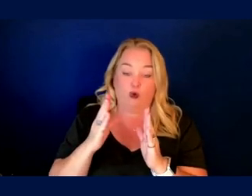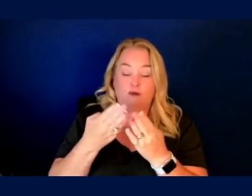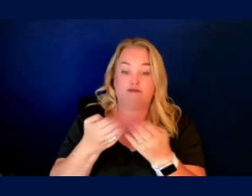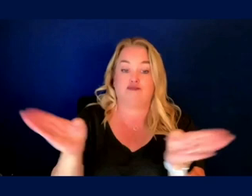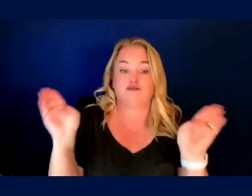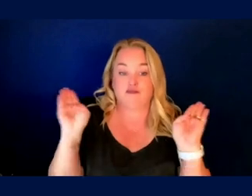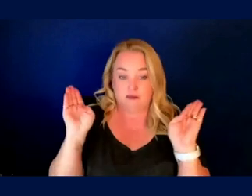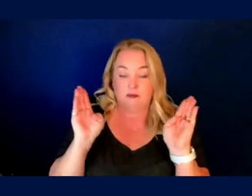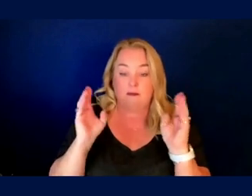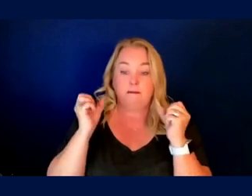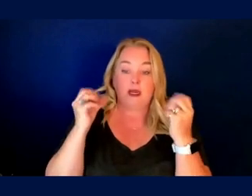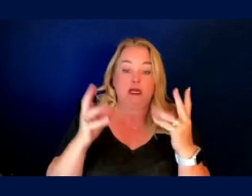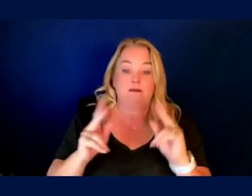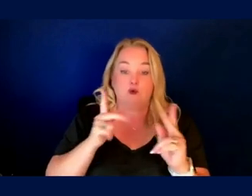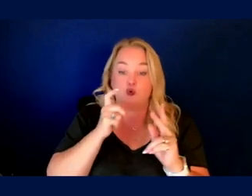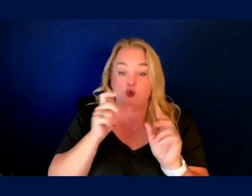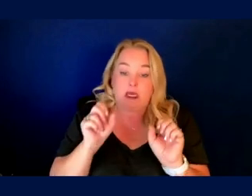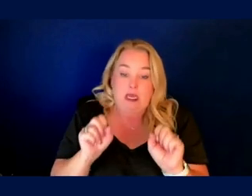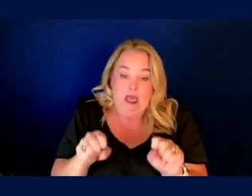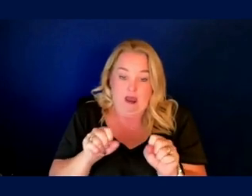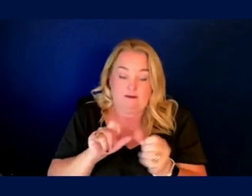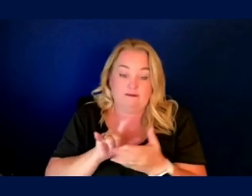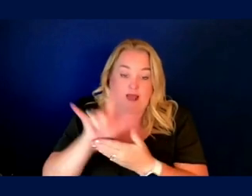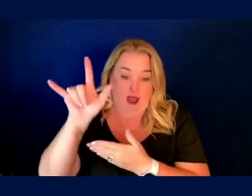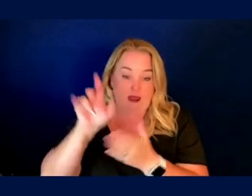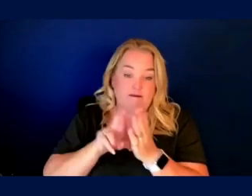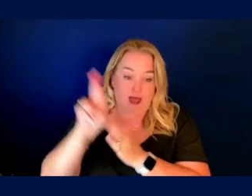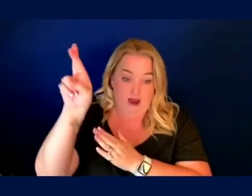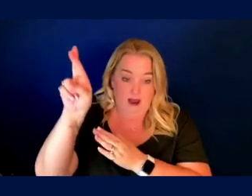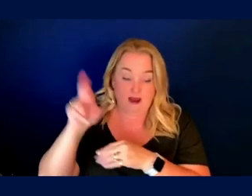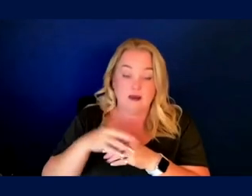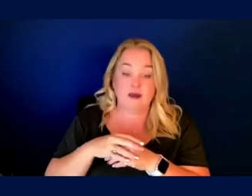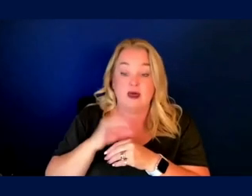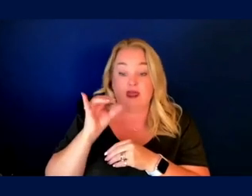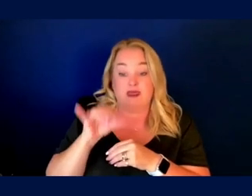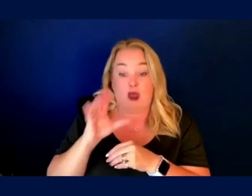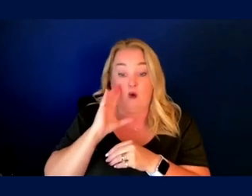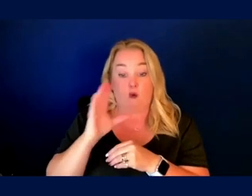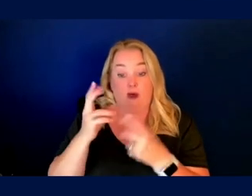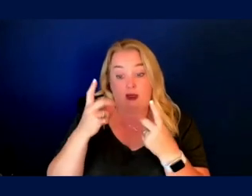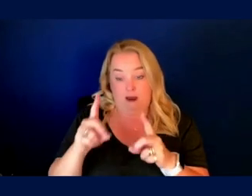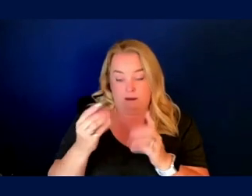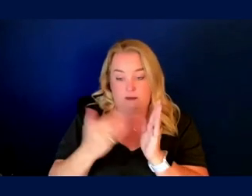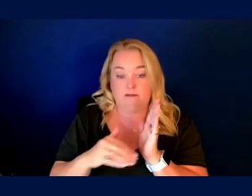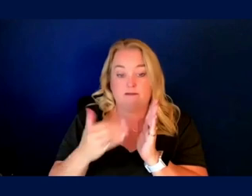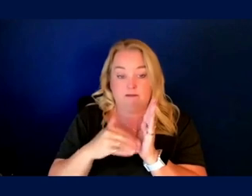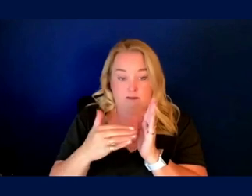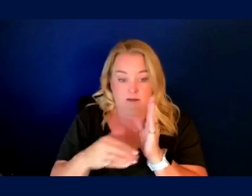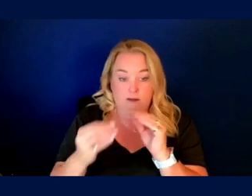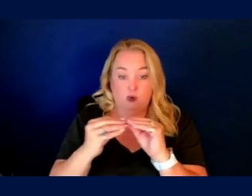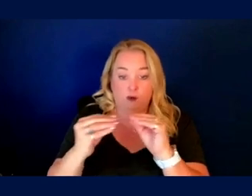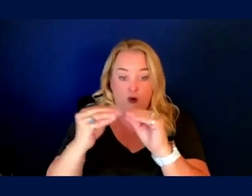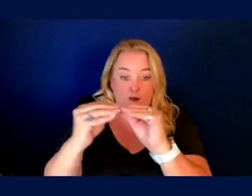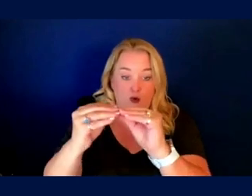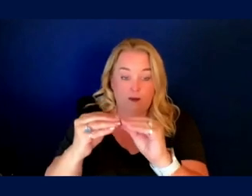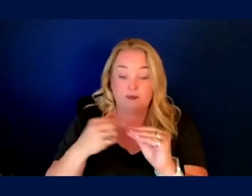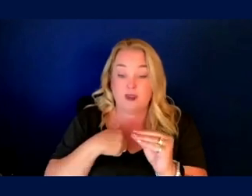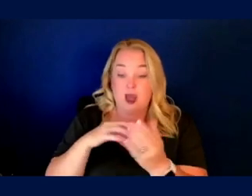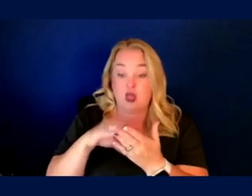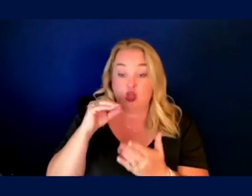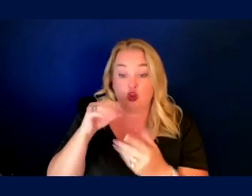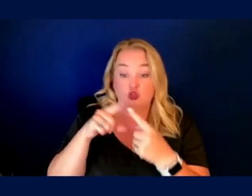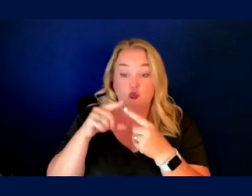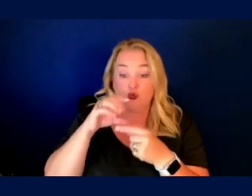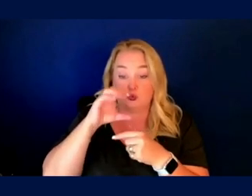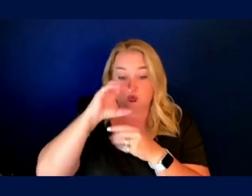people who are able to fly into space. And this trend is likely to continue. I learned to scuba dive when